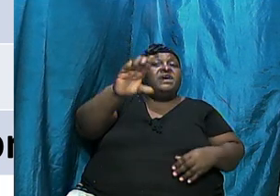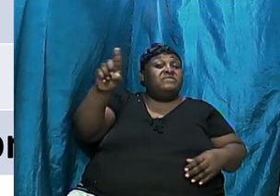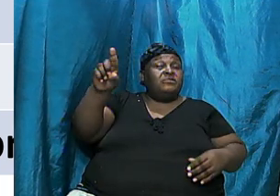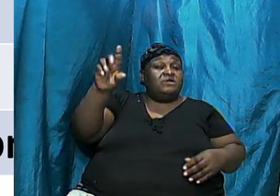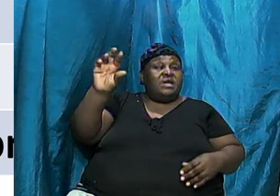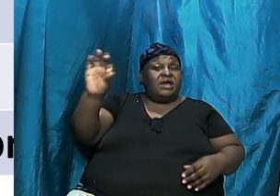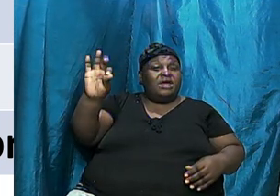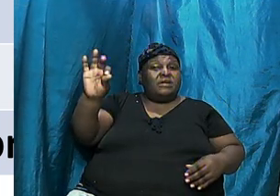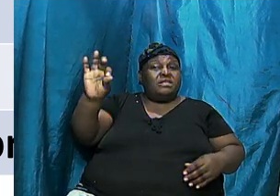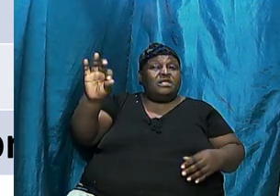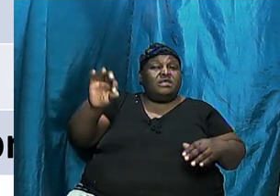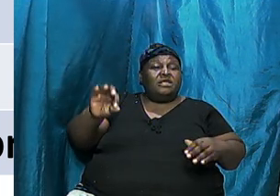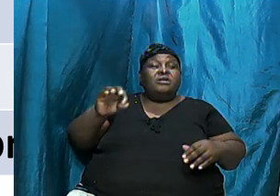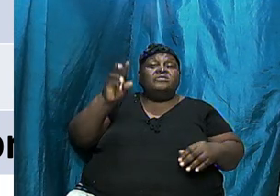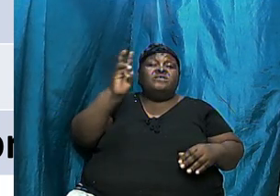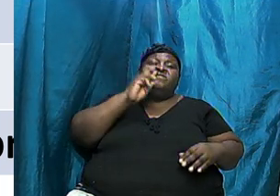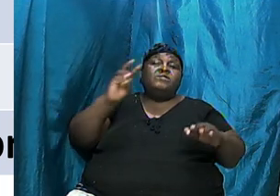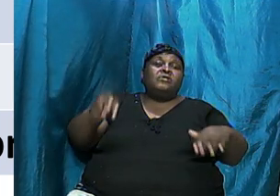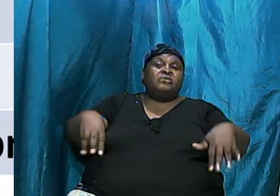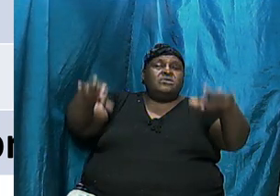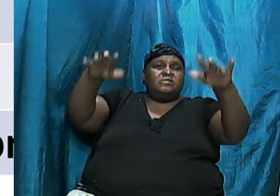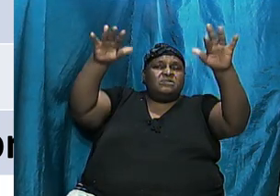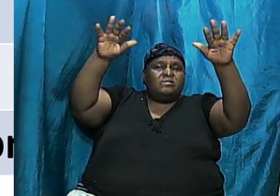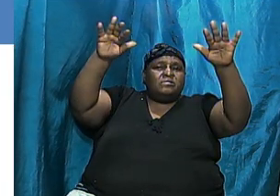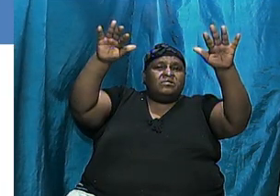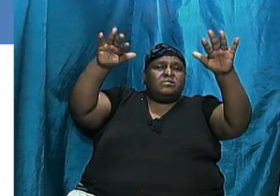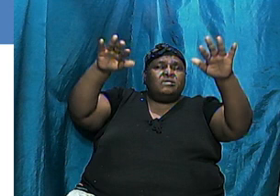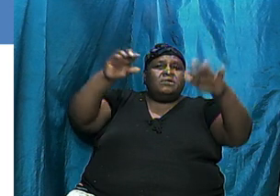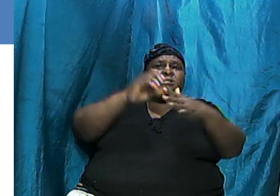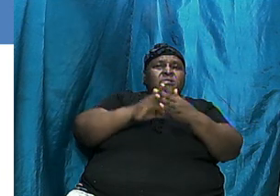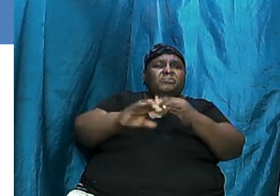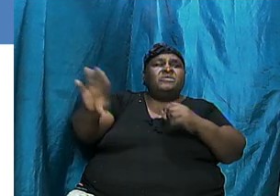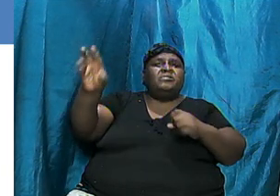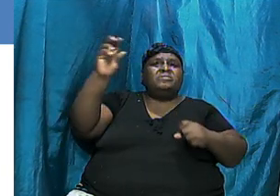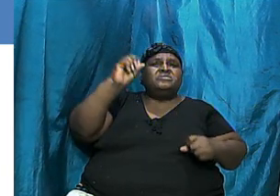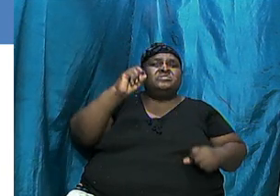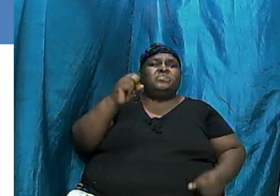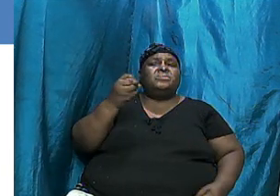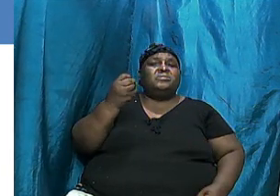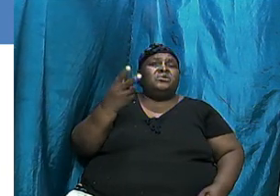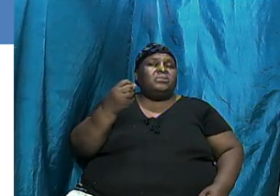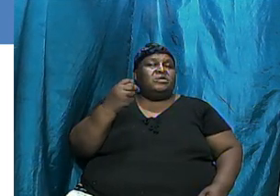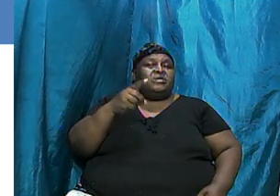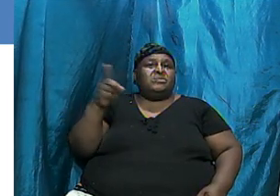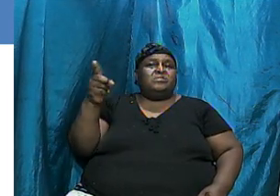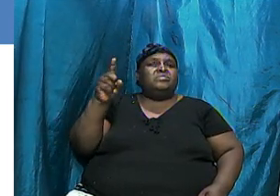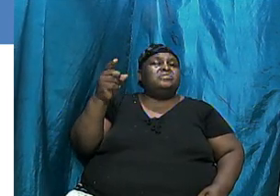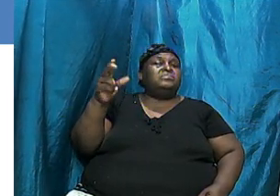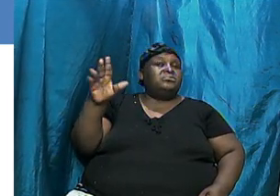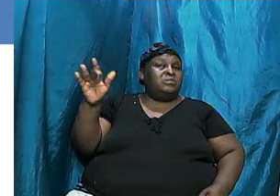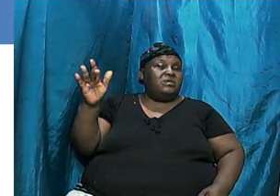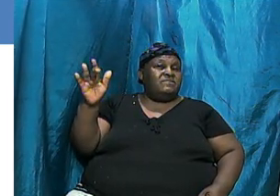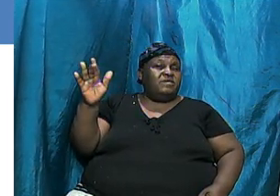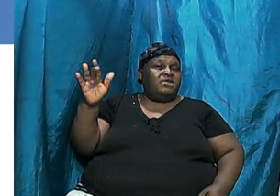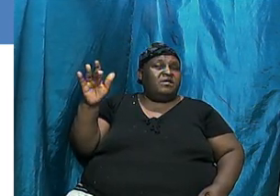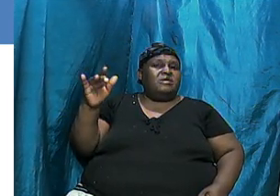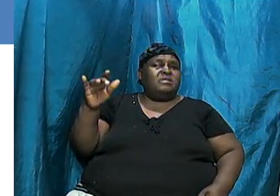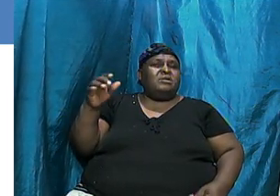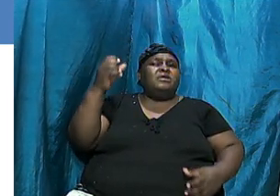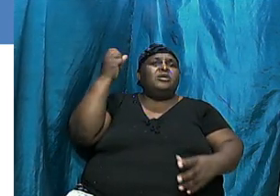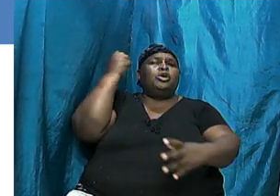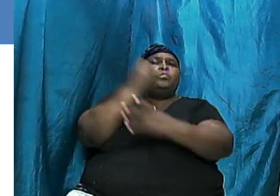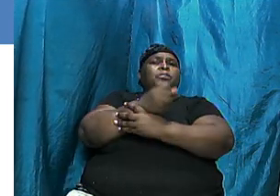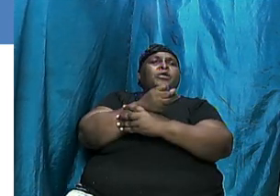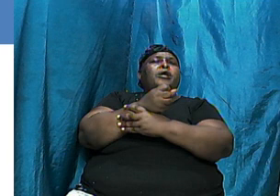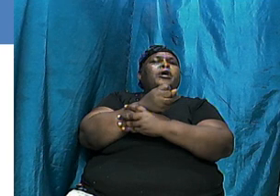11, the dispersion of nations. Chapters 12 to 25 spoke about